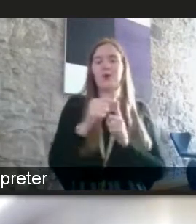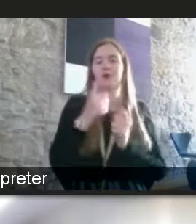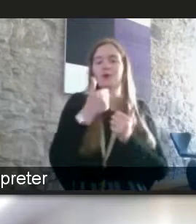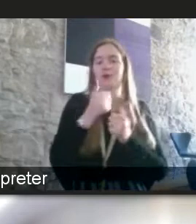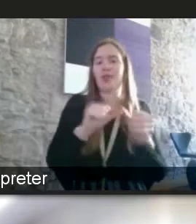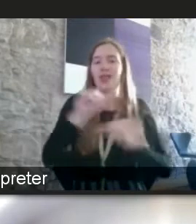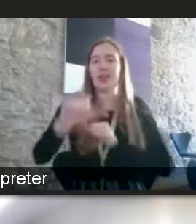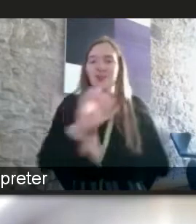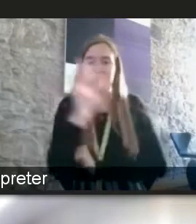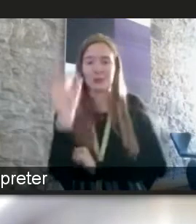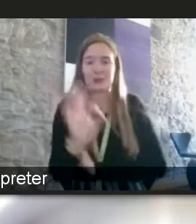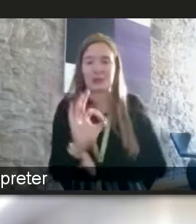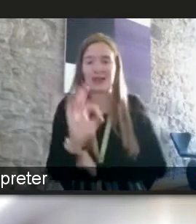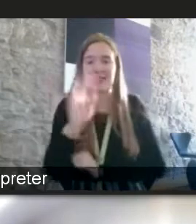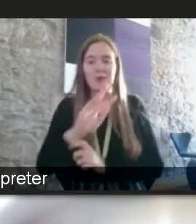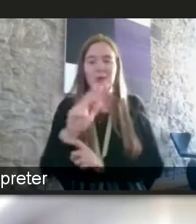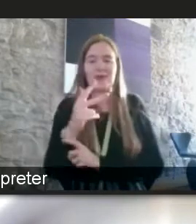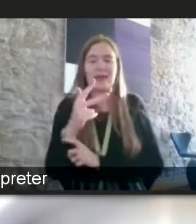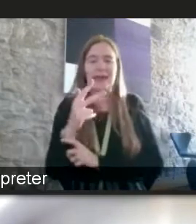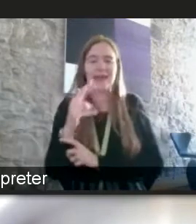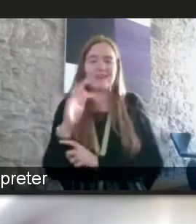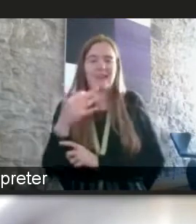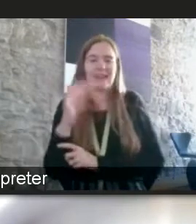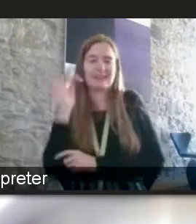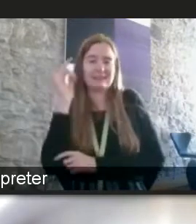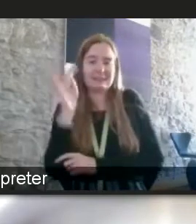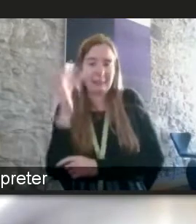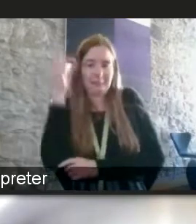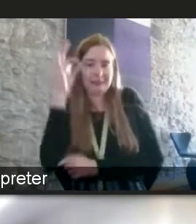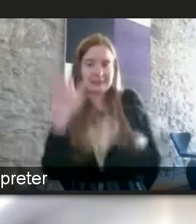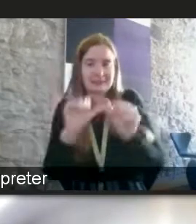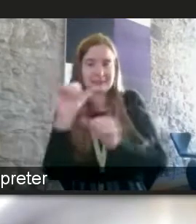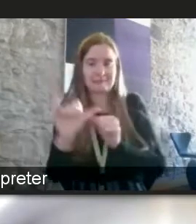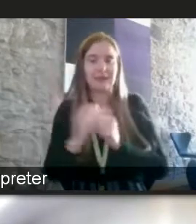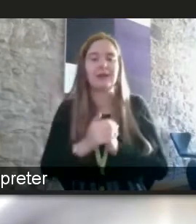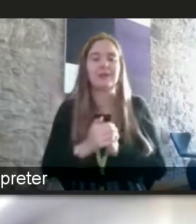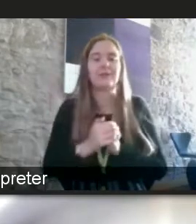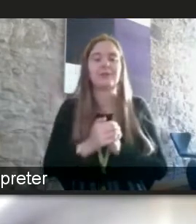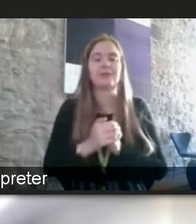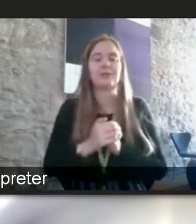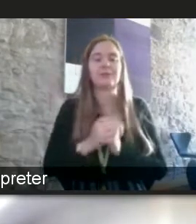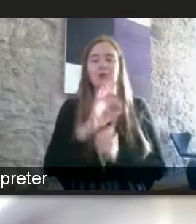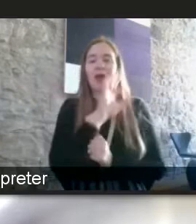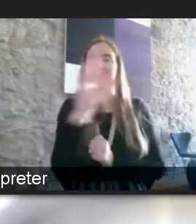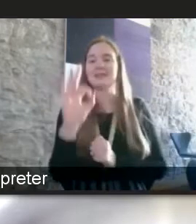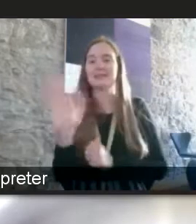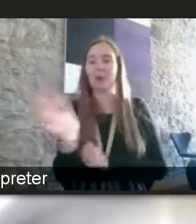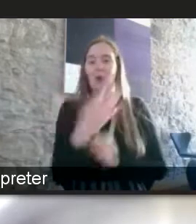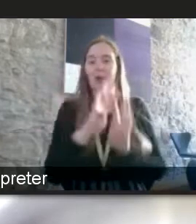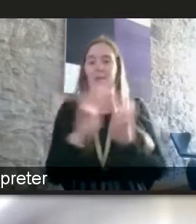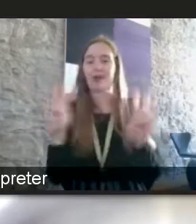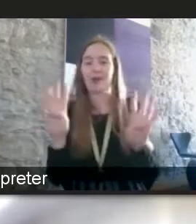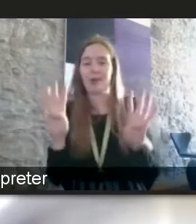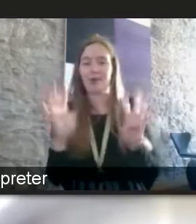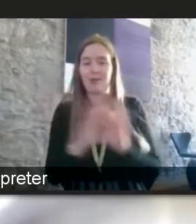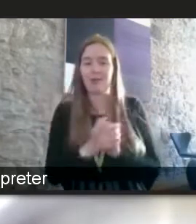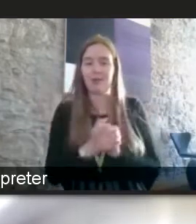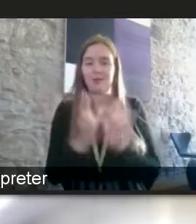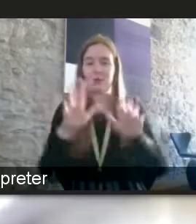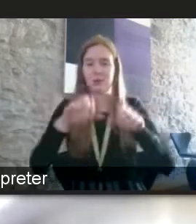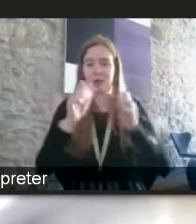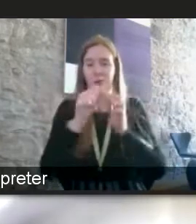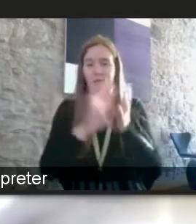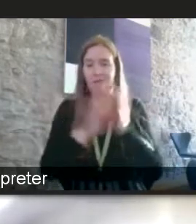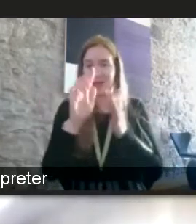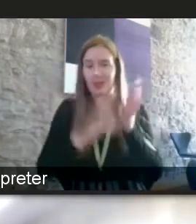about eight nine and ten minutes left in question i want to ask and this is close to all the panel and i'll probably start with phil for this one we've talked about